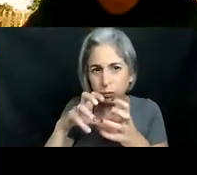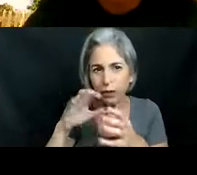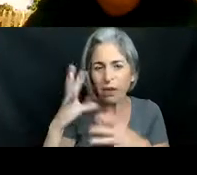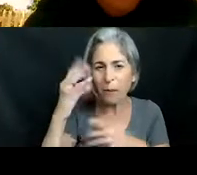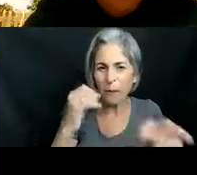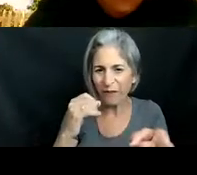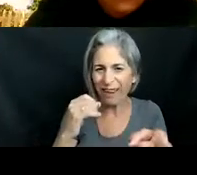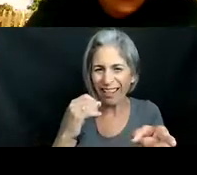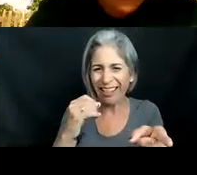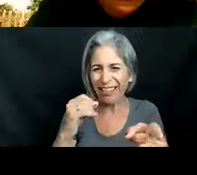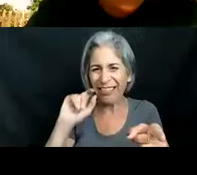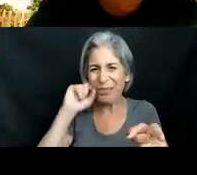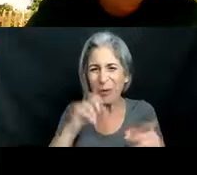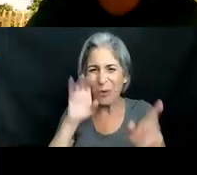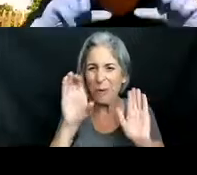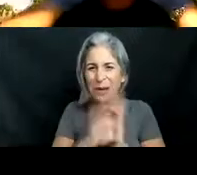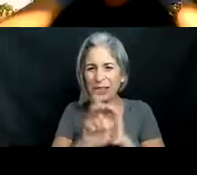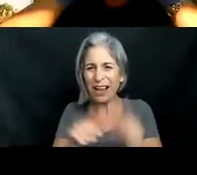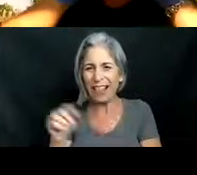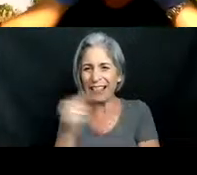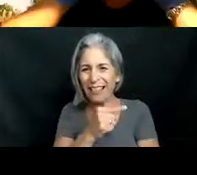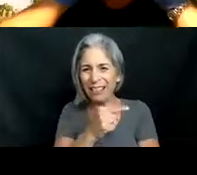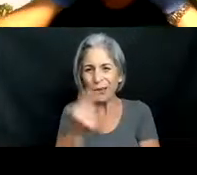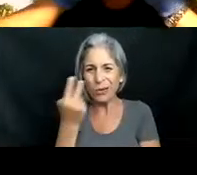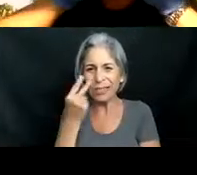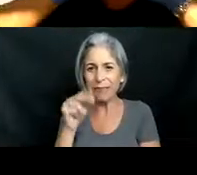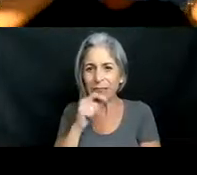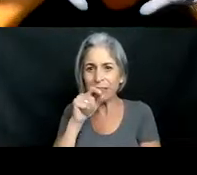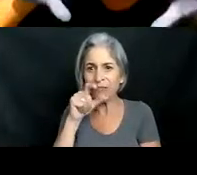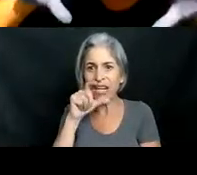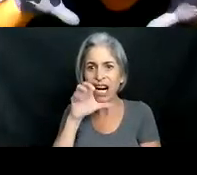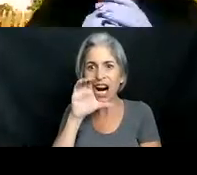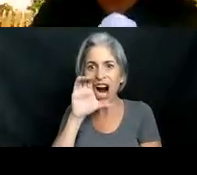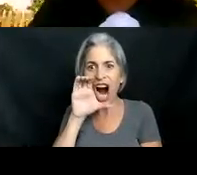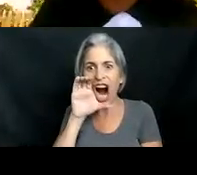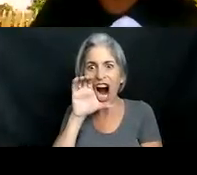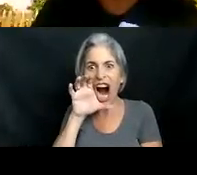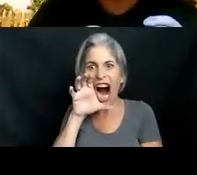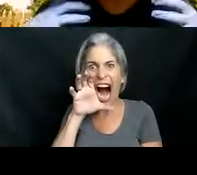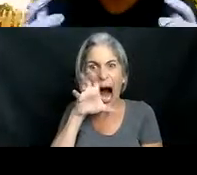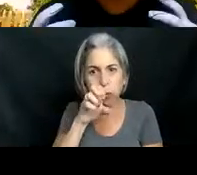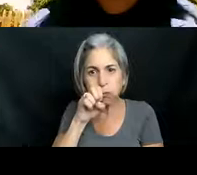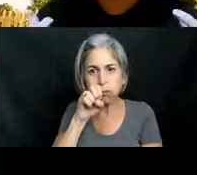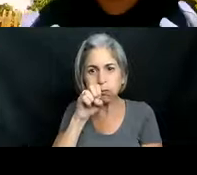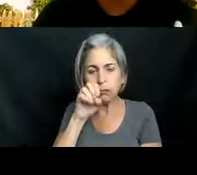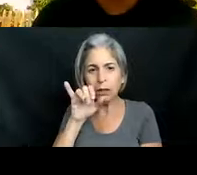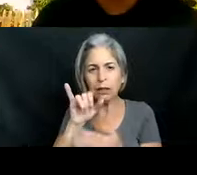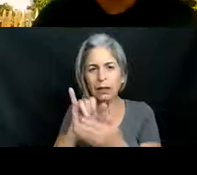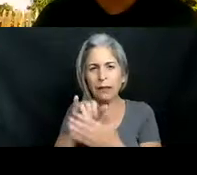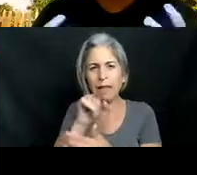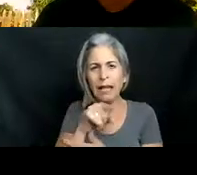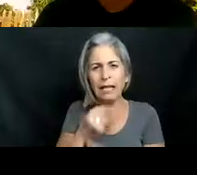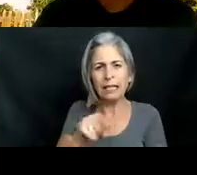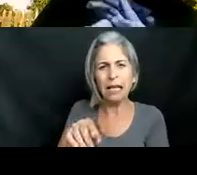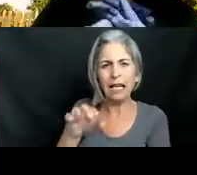um there's a very cool picture over here on the left where you see that its mouth actually can expand um they're what we call a gape limited predator